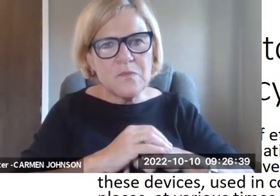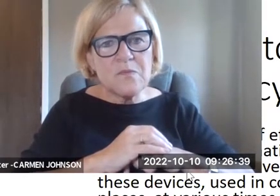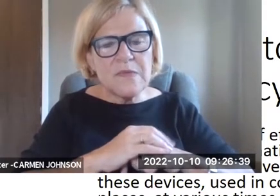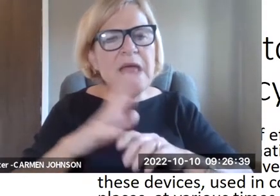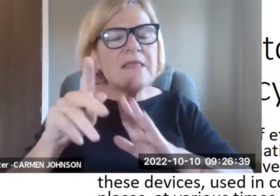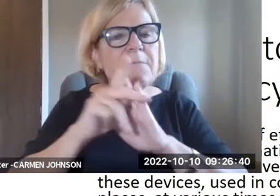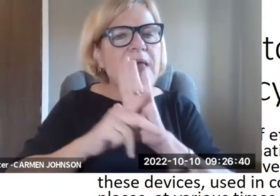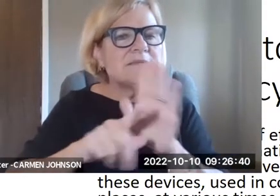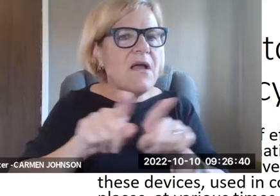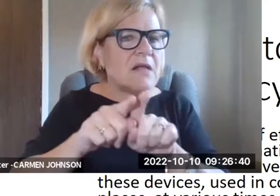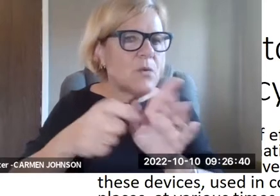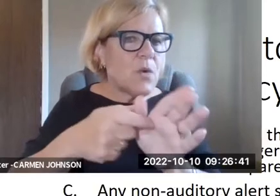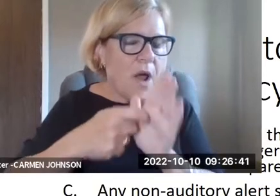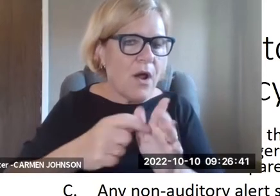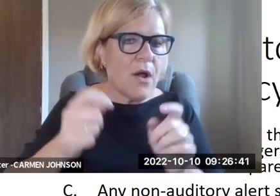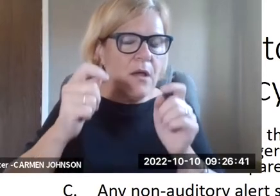please?